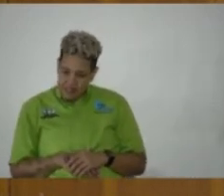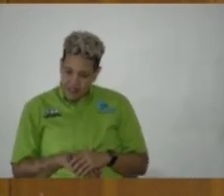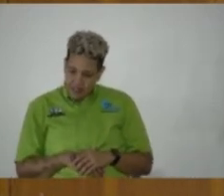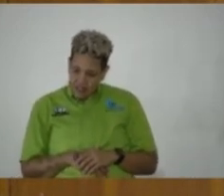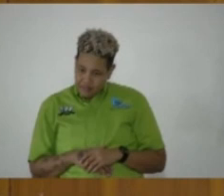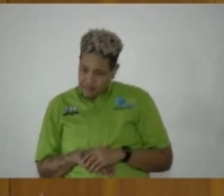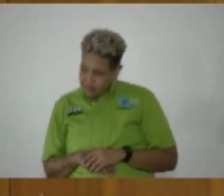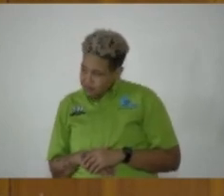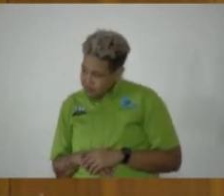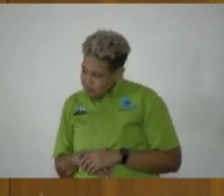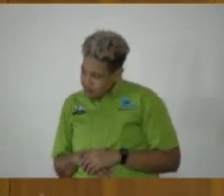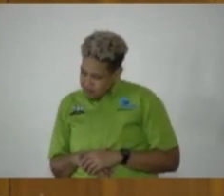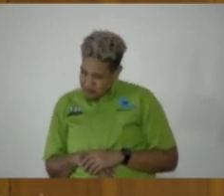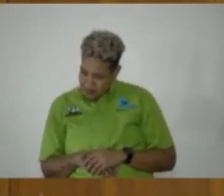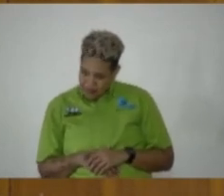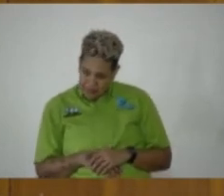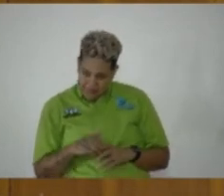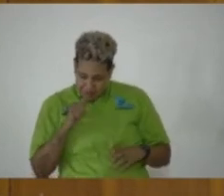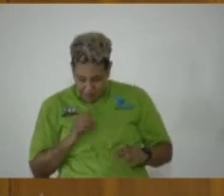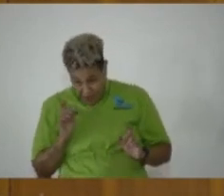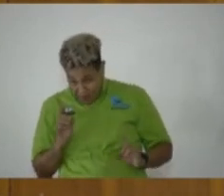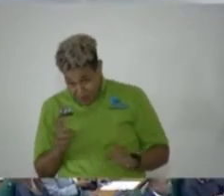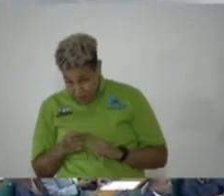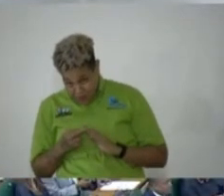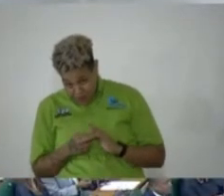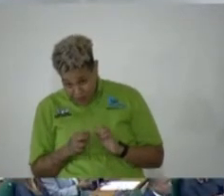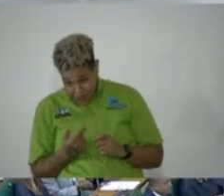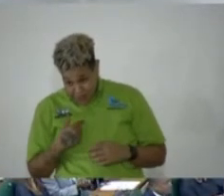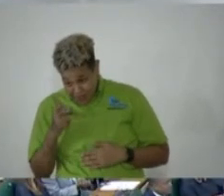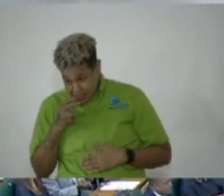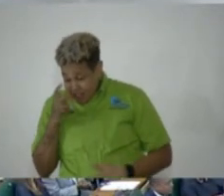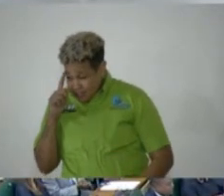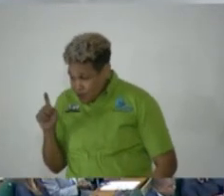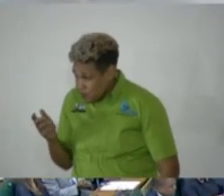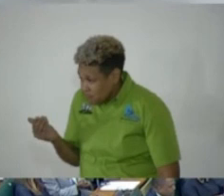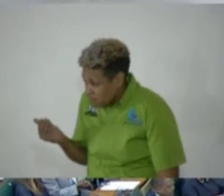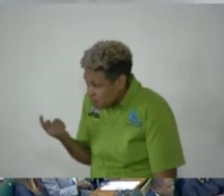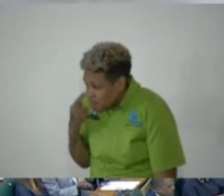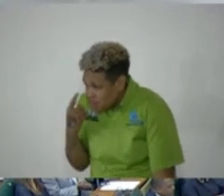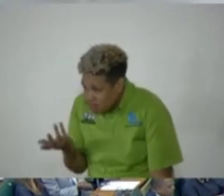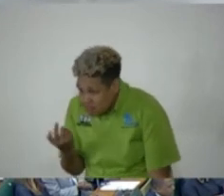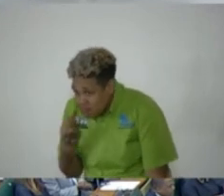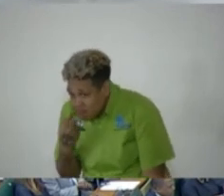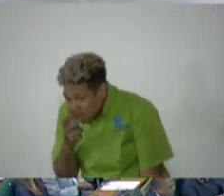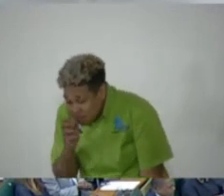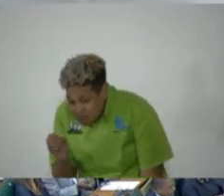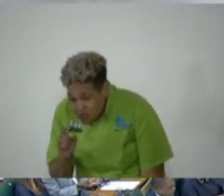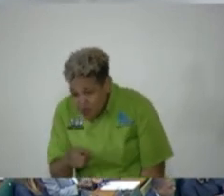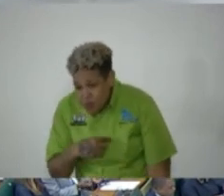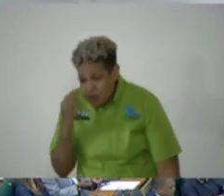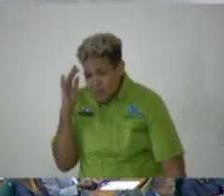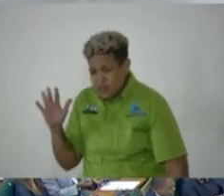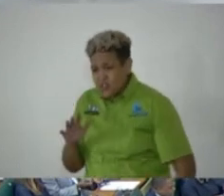What is your point of order, member? Madam Speaker, I was listening for the question. I still really haven't heard it, and I'm wondering